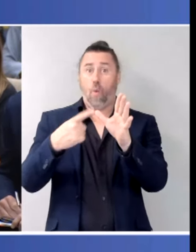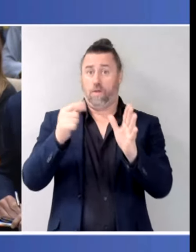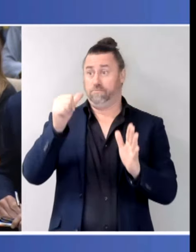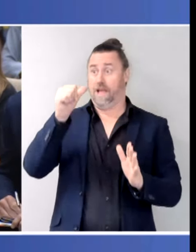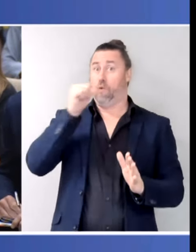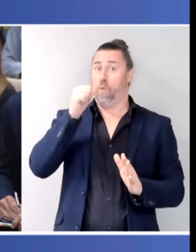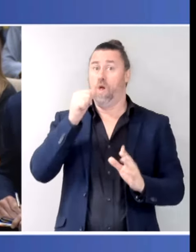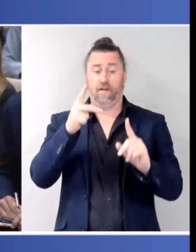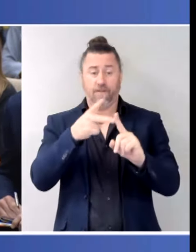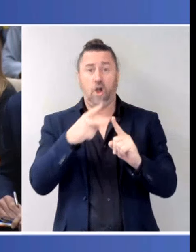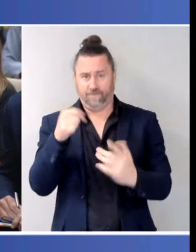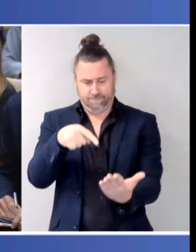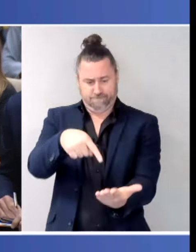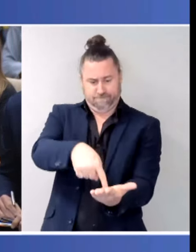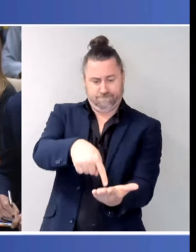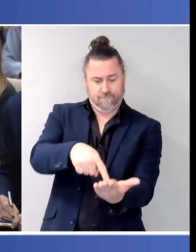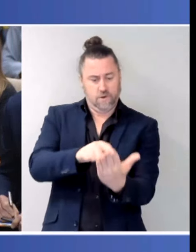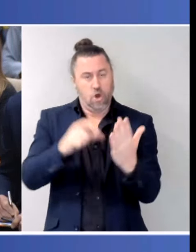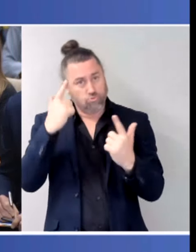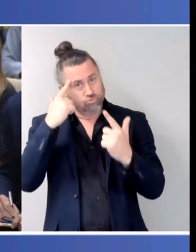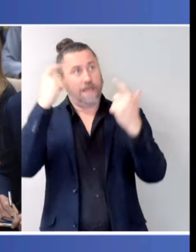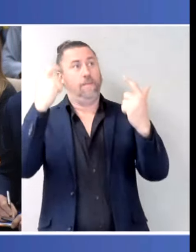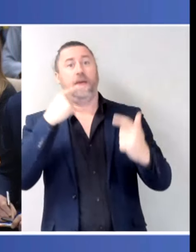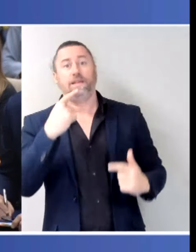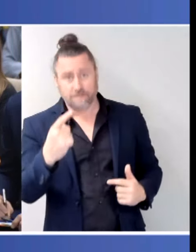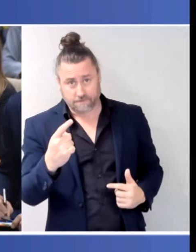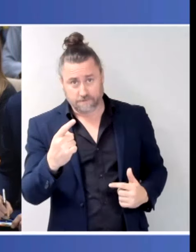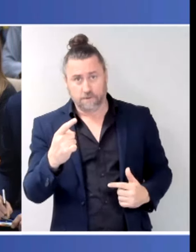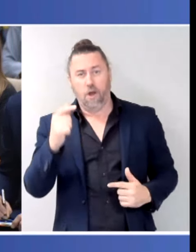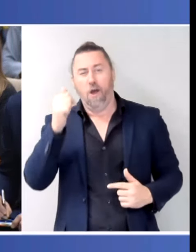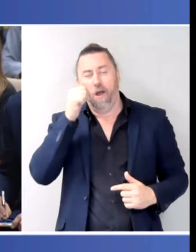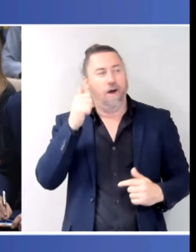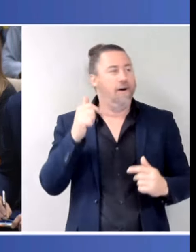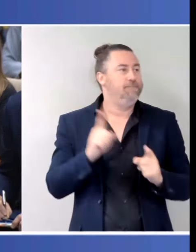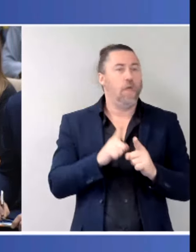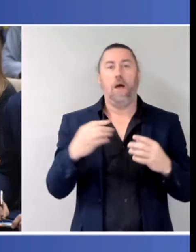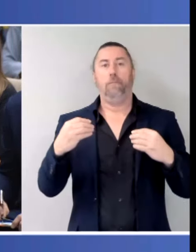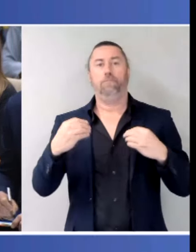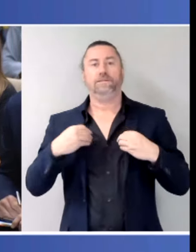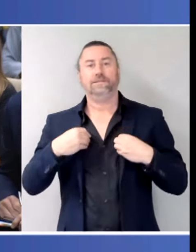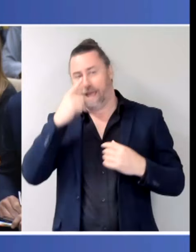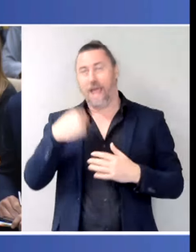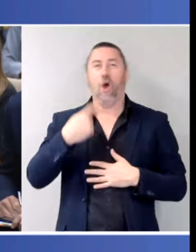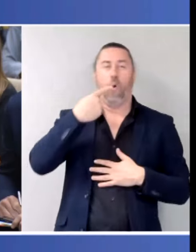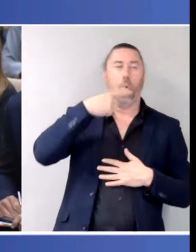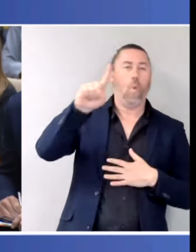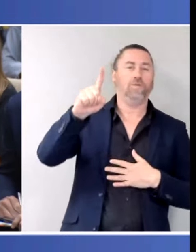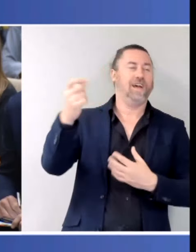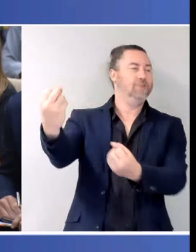that there be restrictions put on delivery of alcohol. Is that something that each of you are open to doing, and will you do it?